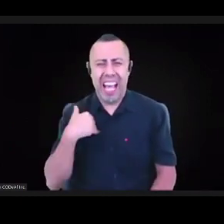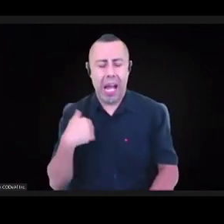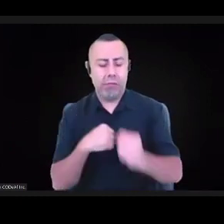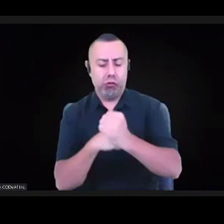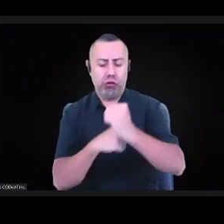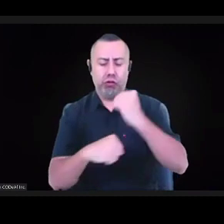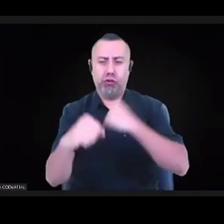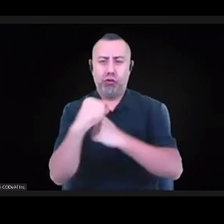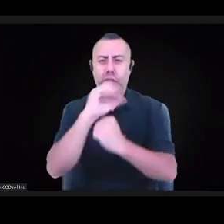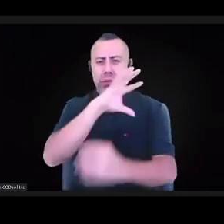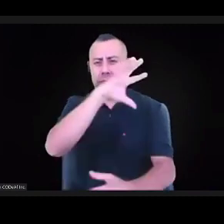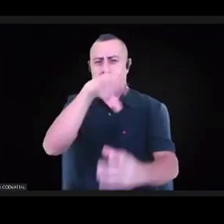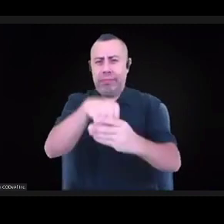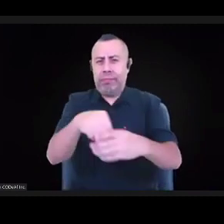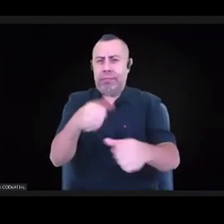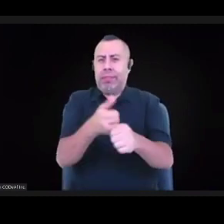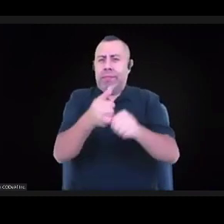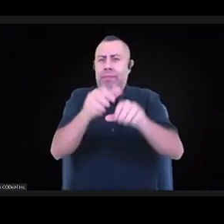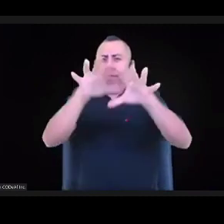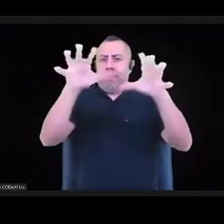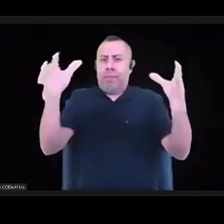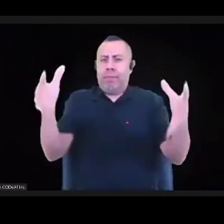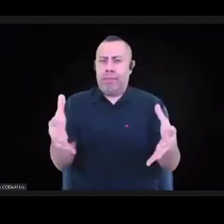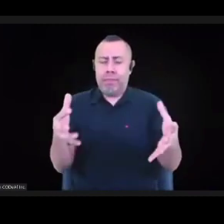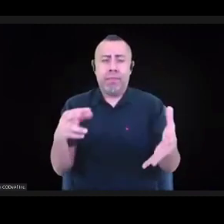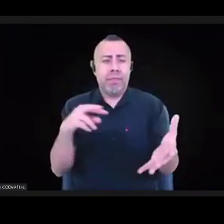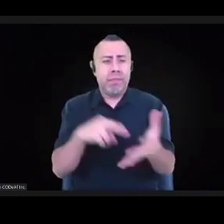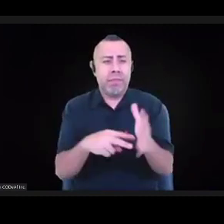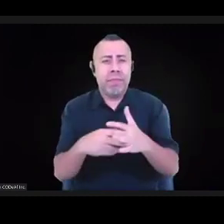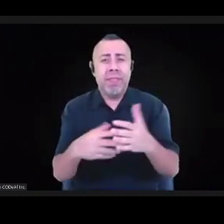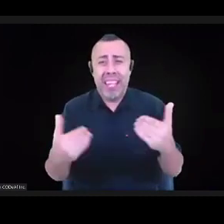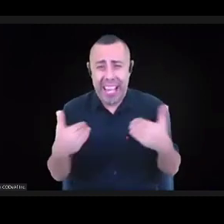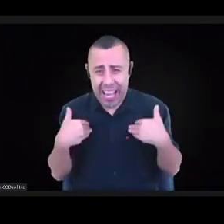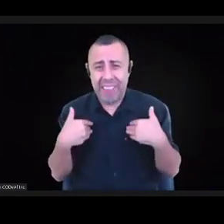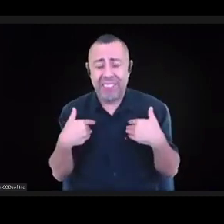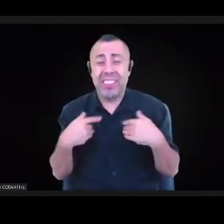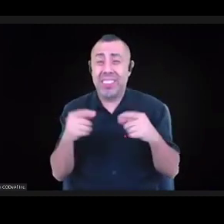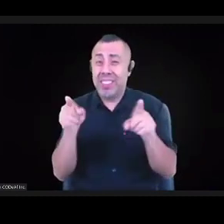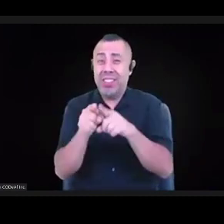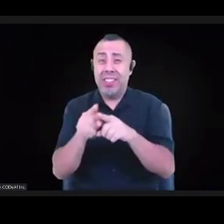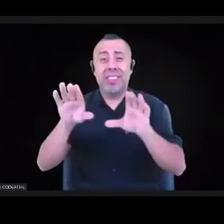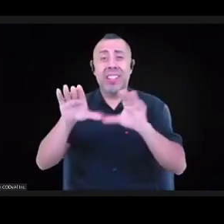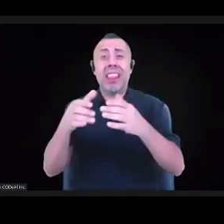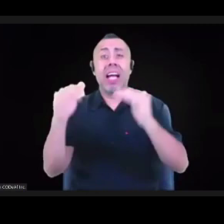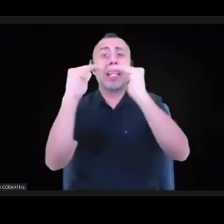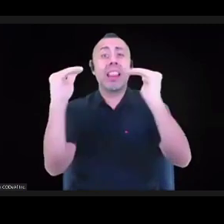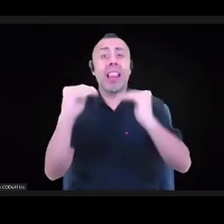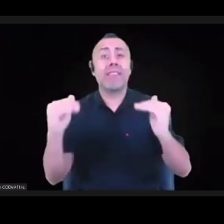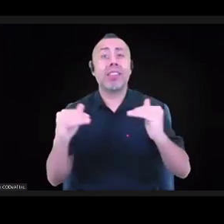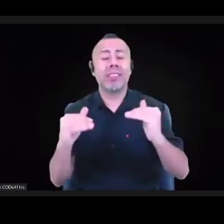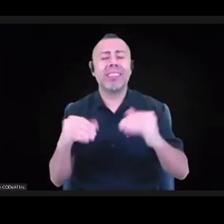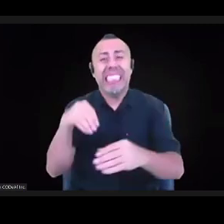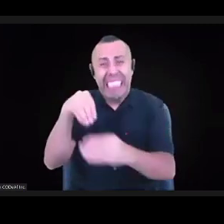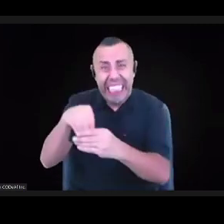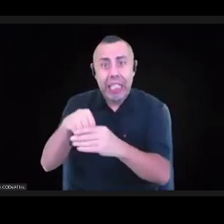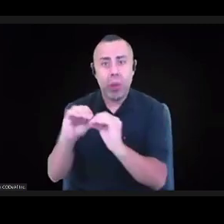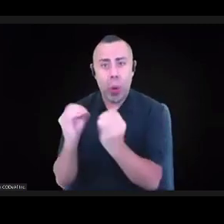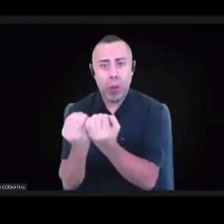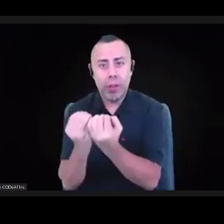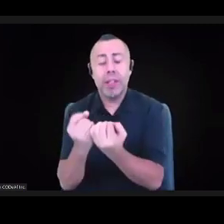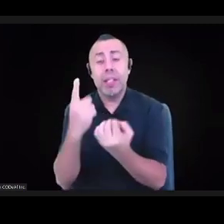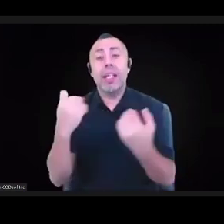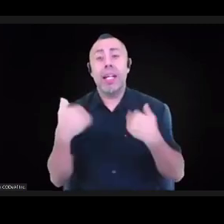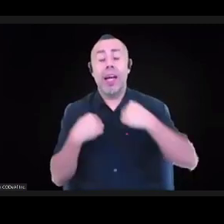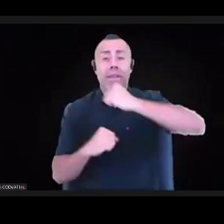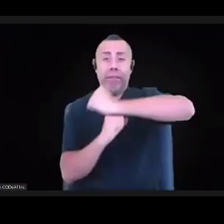this, even class structure, even inside your organization. So, even though you have the foundation to grantees, you also have the